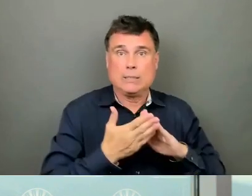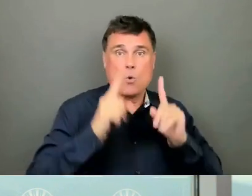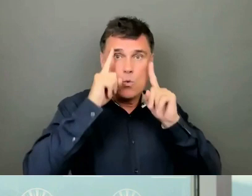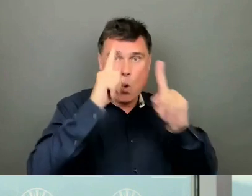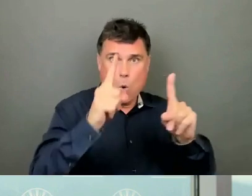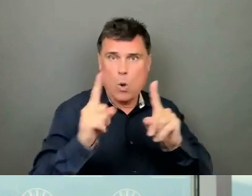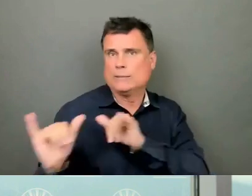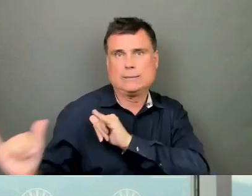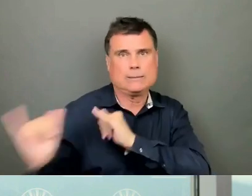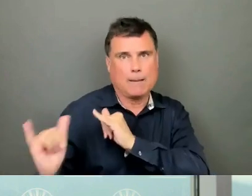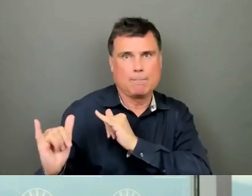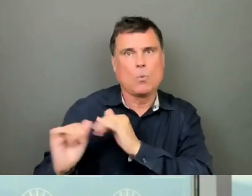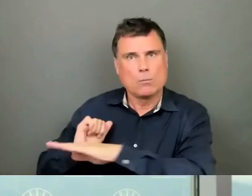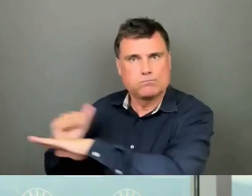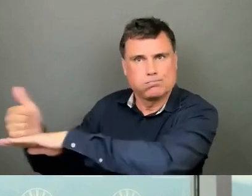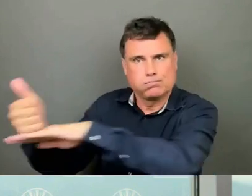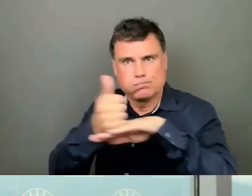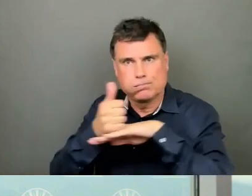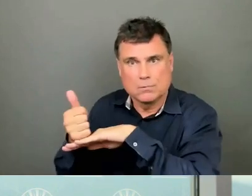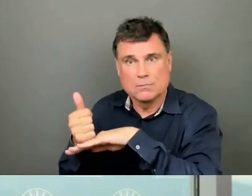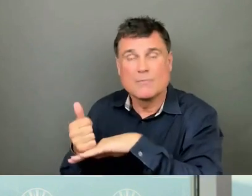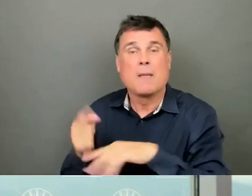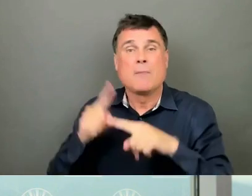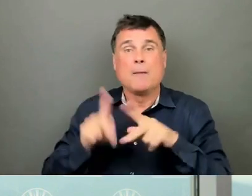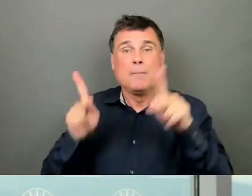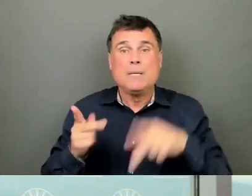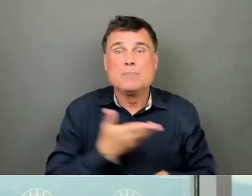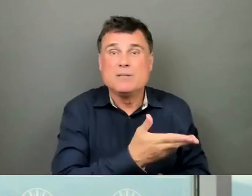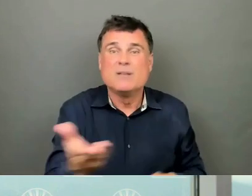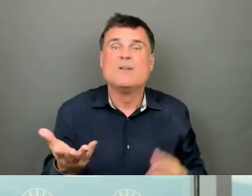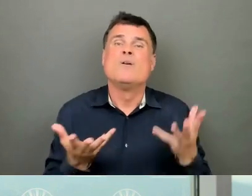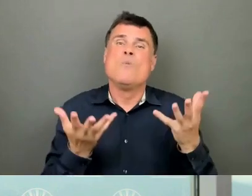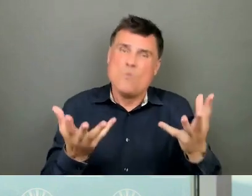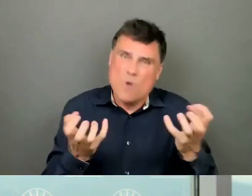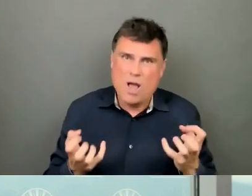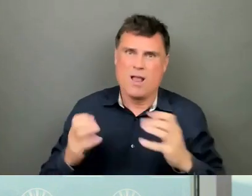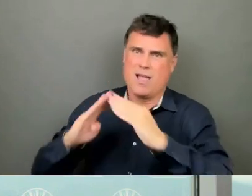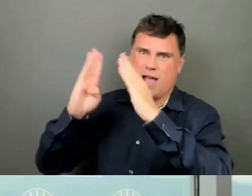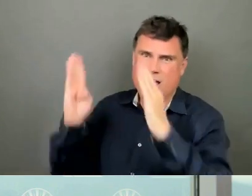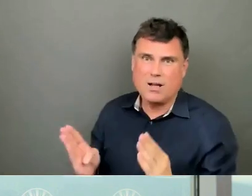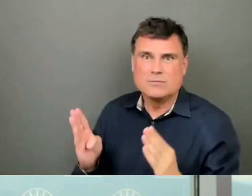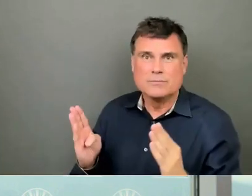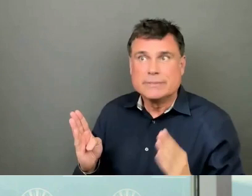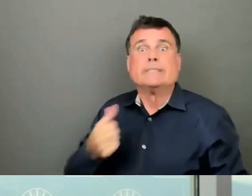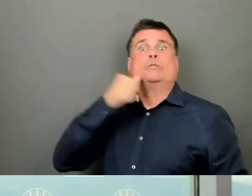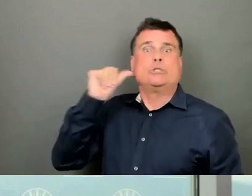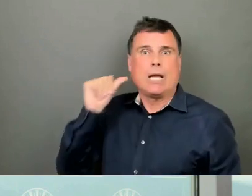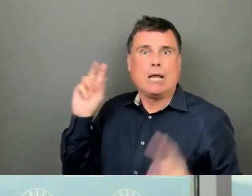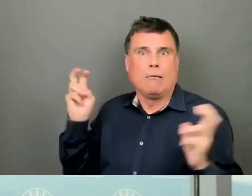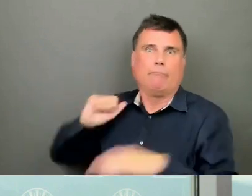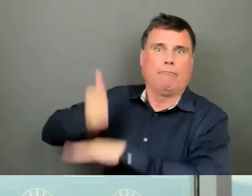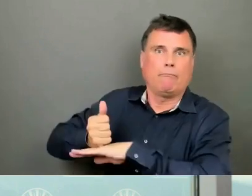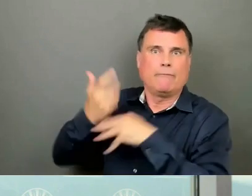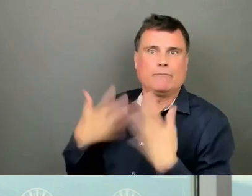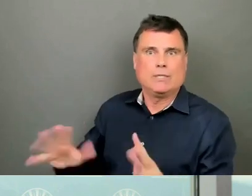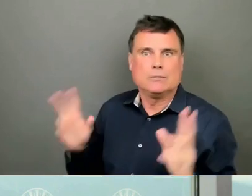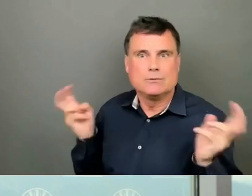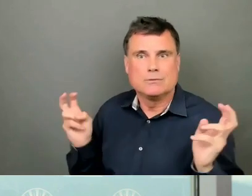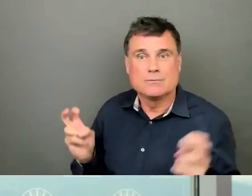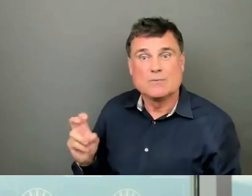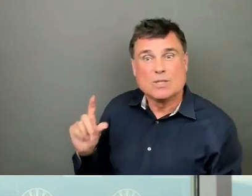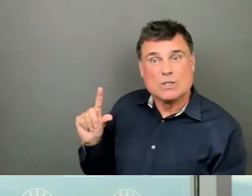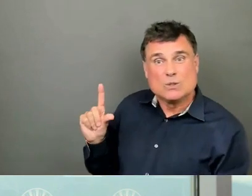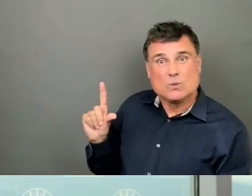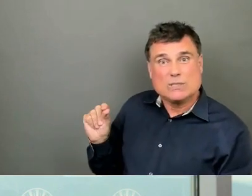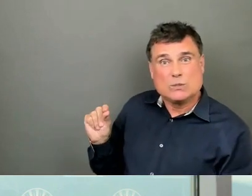the province does. I know that the community wants this housing open yesterday. And I am optimistic that although 2024 is an ambitious